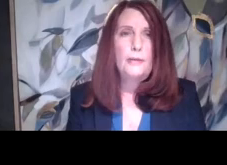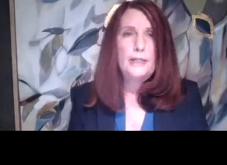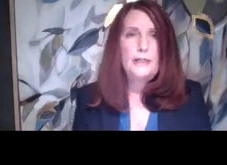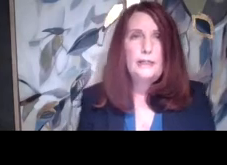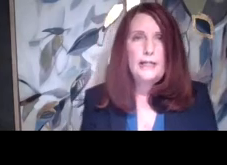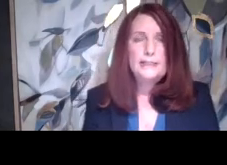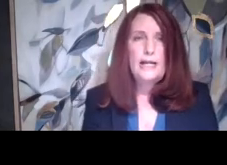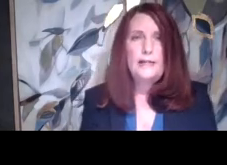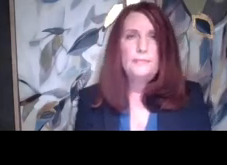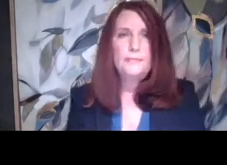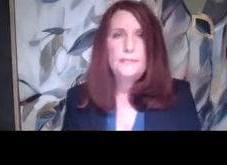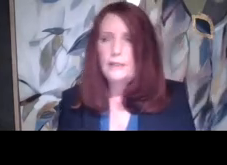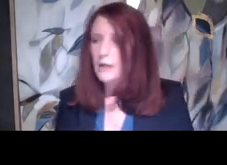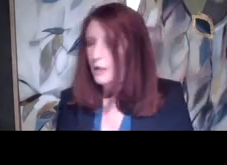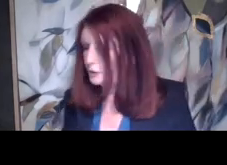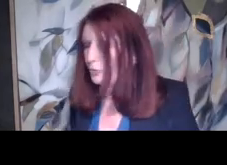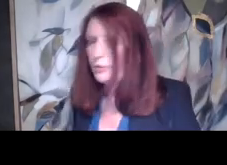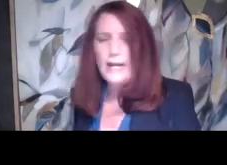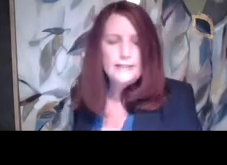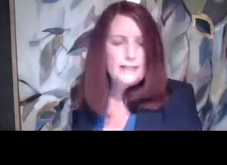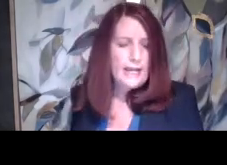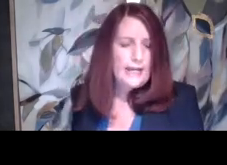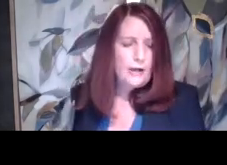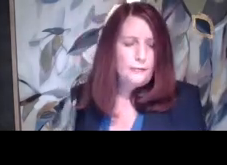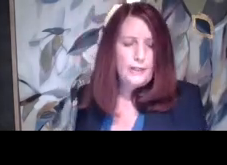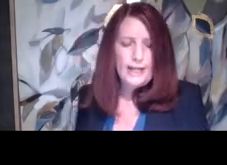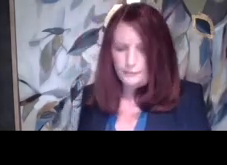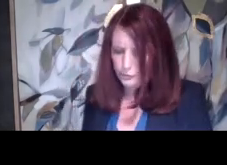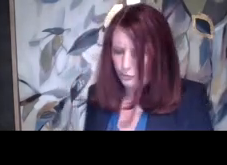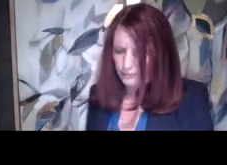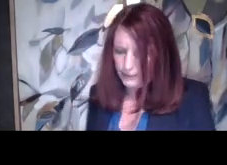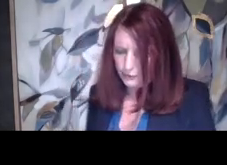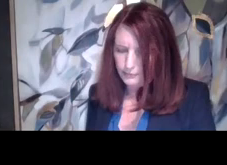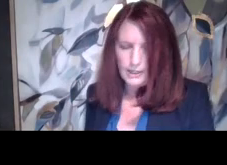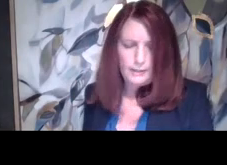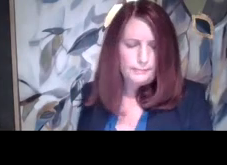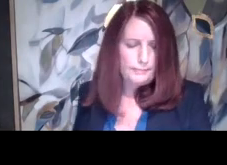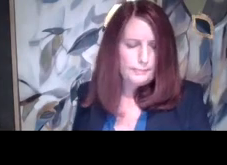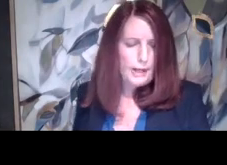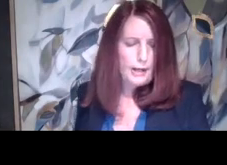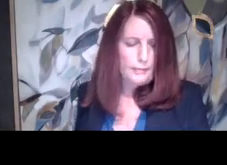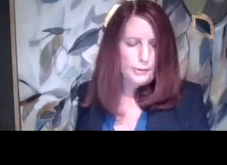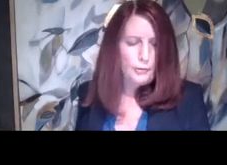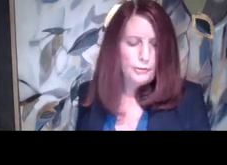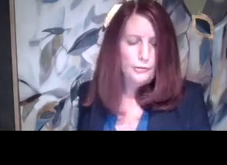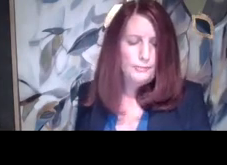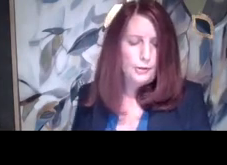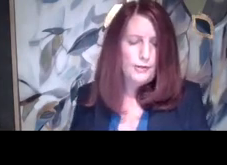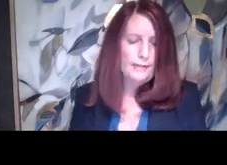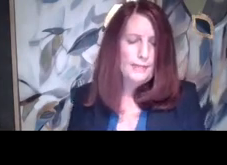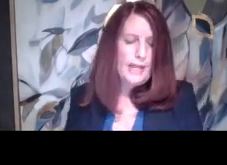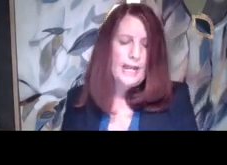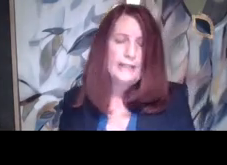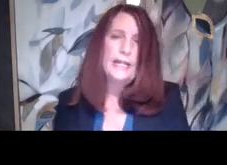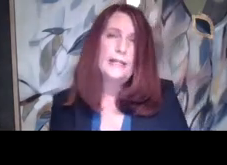Um, next slide. A school has a, a free after school peer, uh, pro tutoring